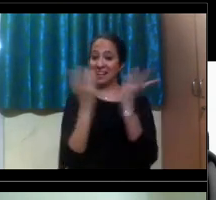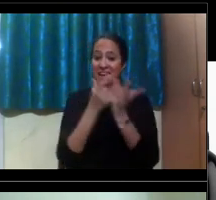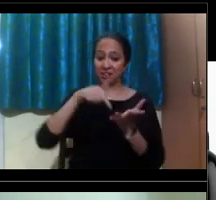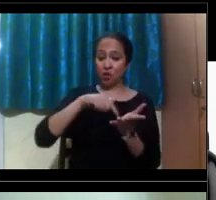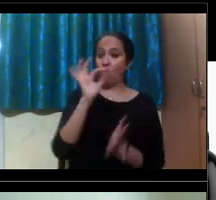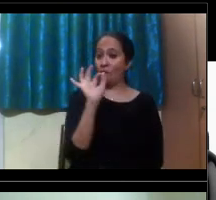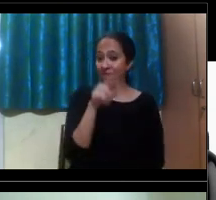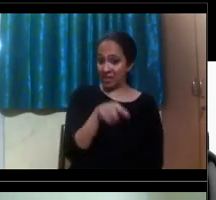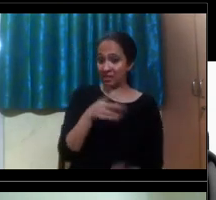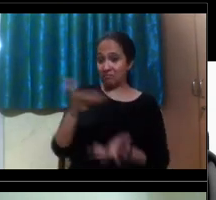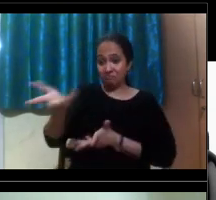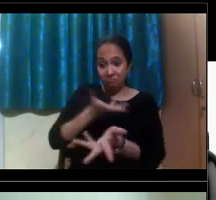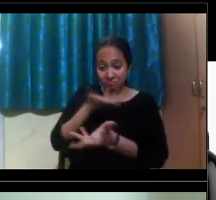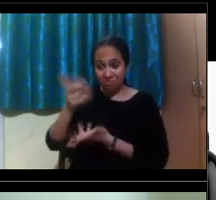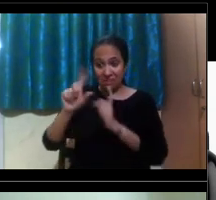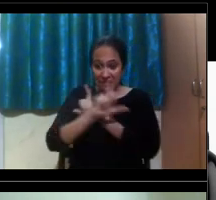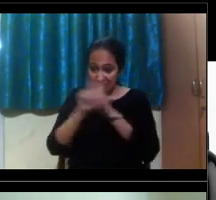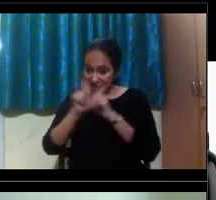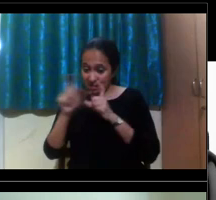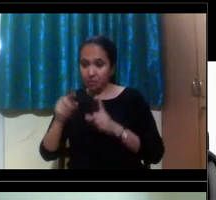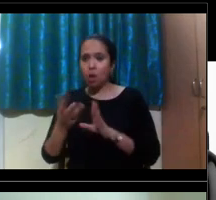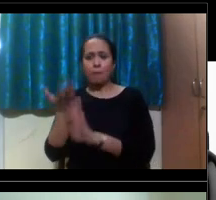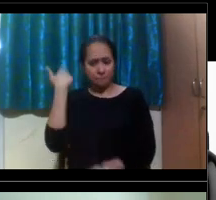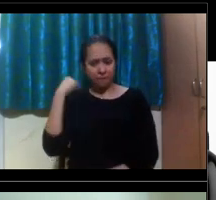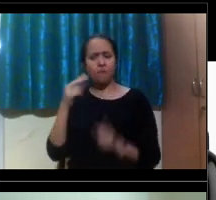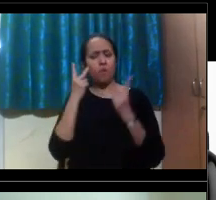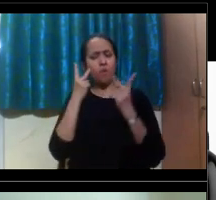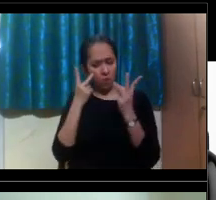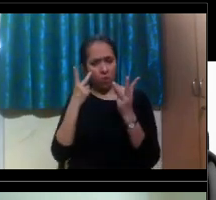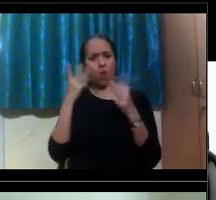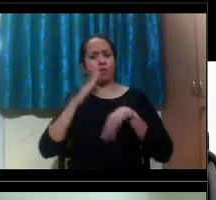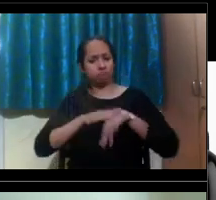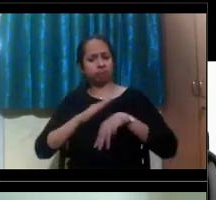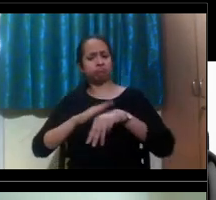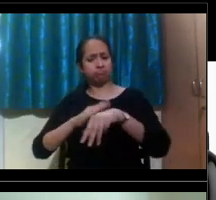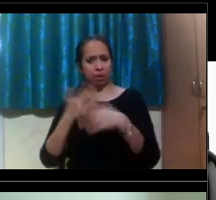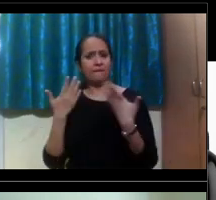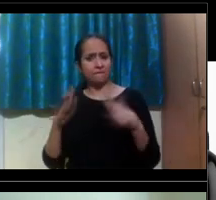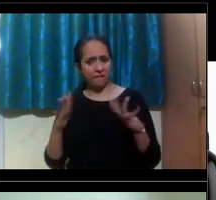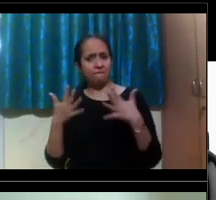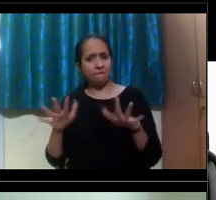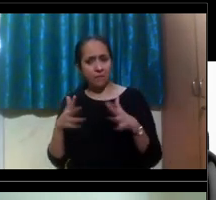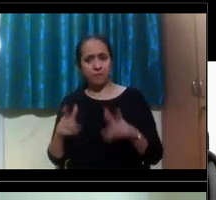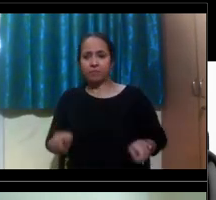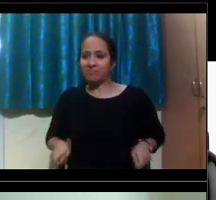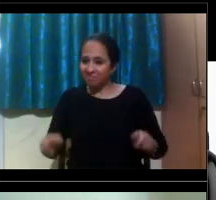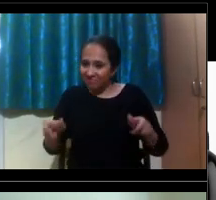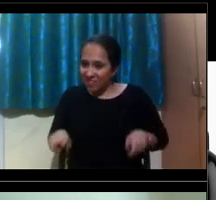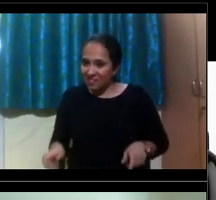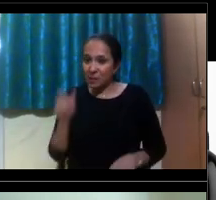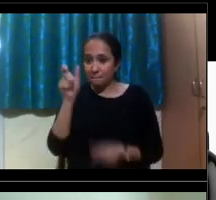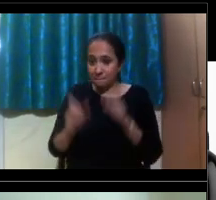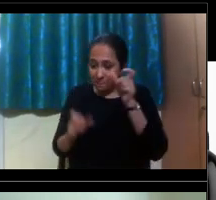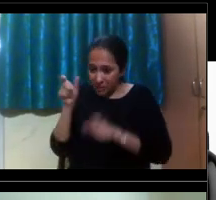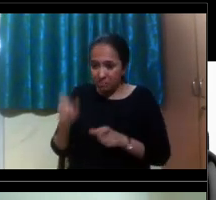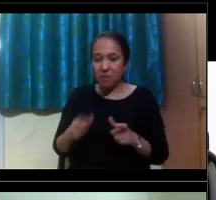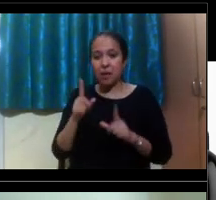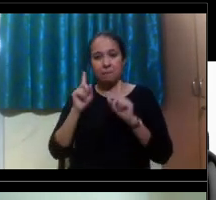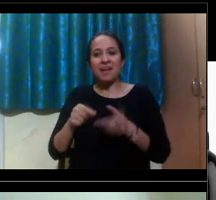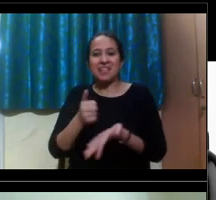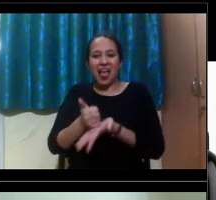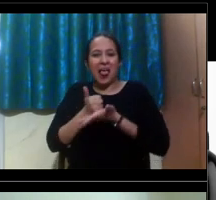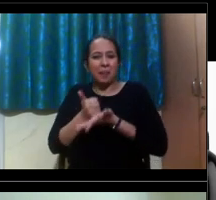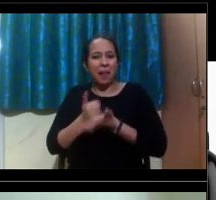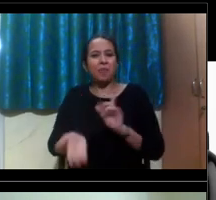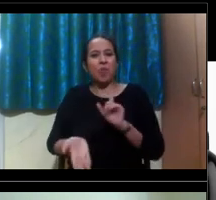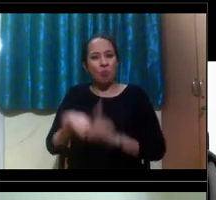something that I've seen done, um, in the past by people who are, um, in power wheelchairs and have a lot more need, um, for